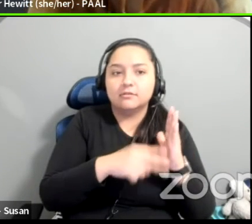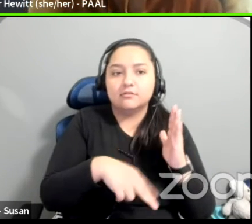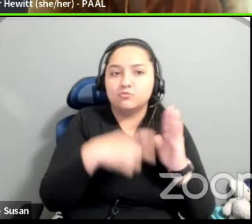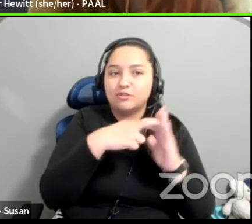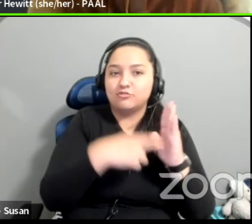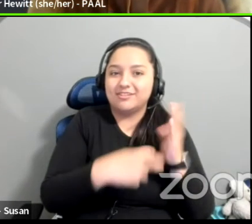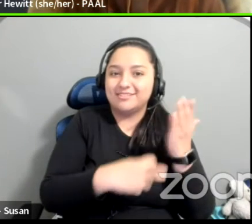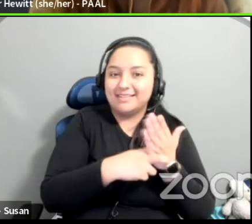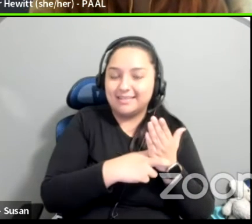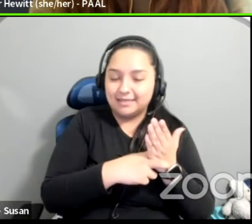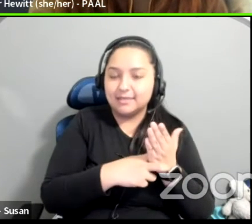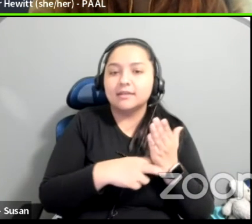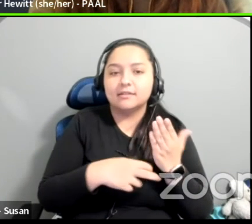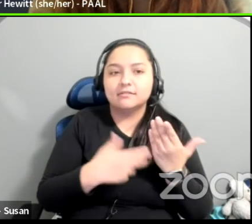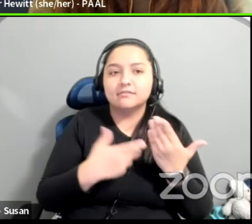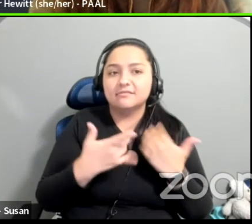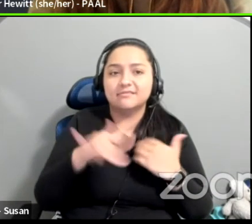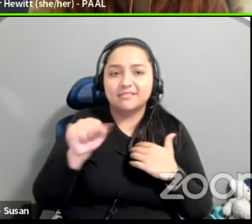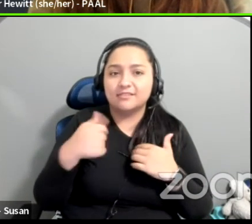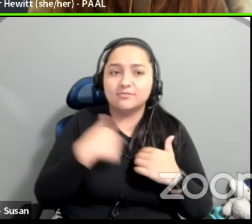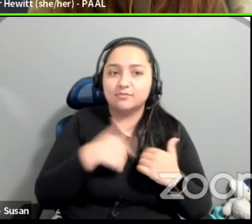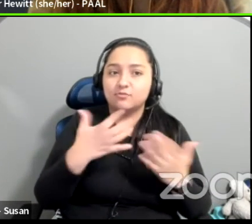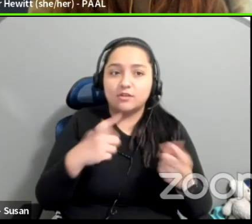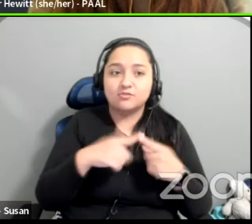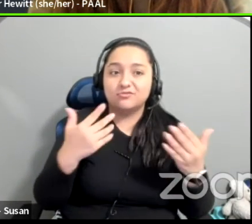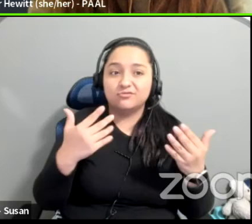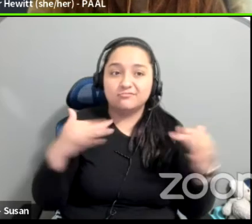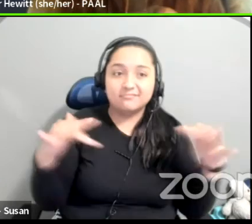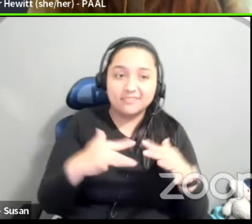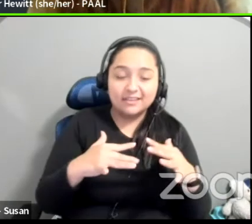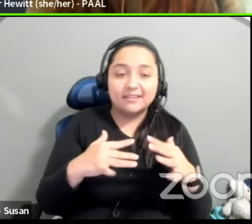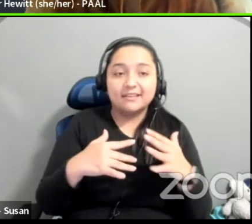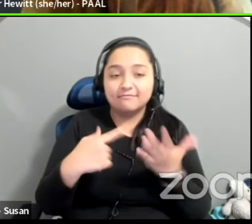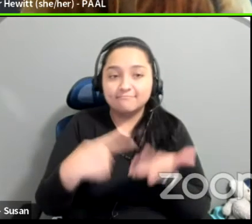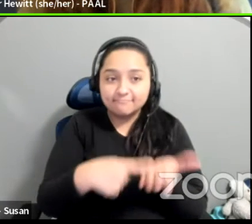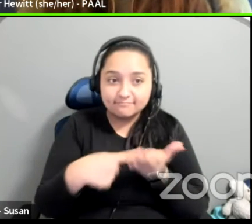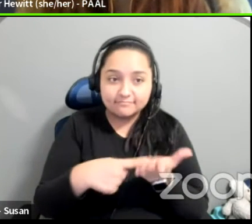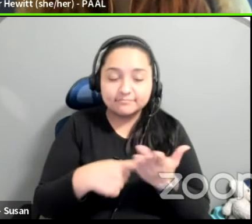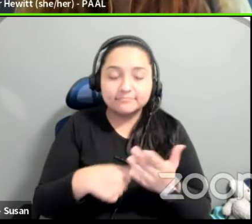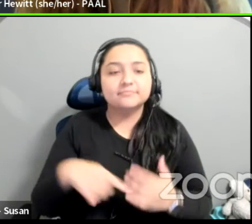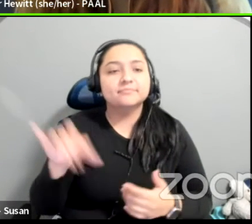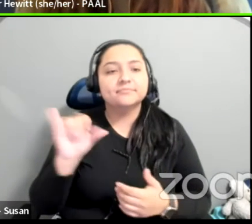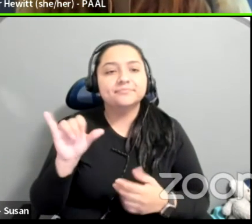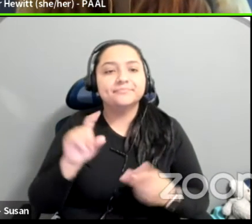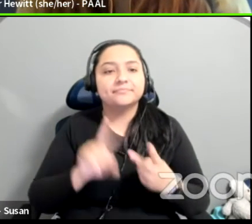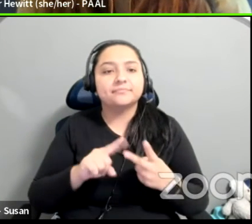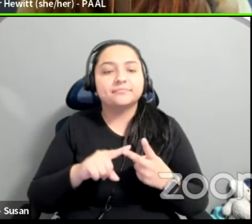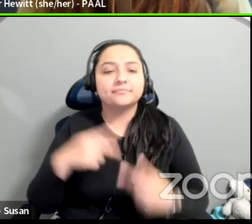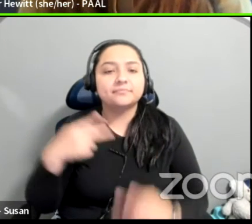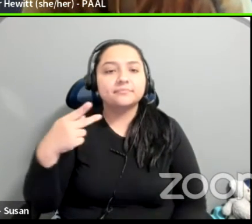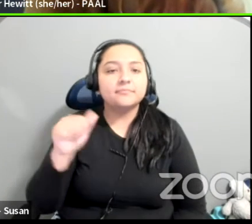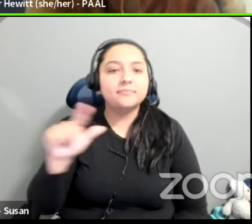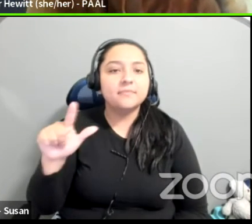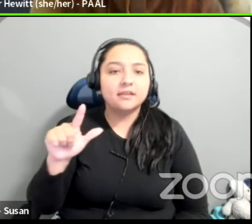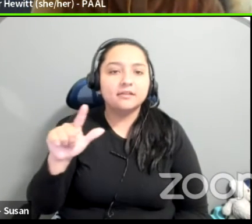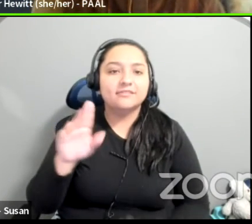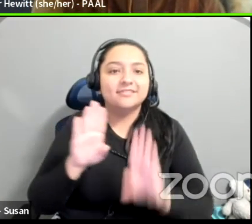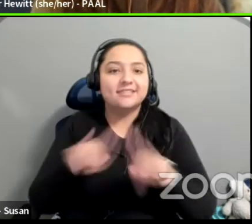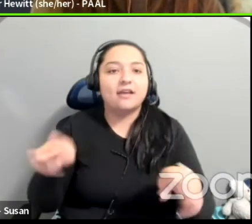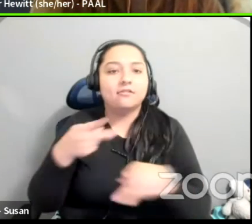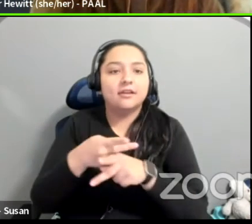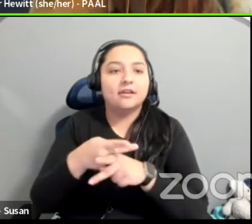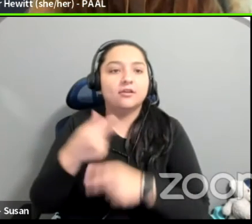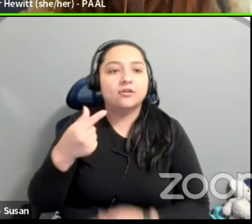huge yes to gathering in those spaces. I also want to amplify, I dropped a link to the PAL child care grant data. We put together